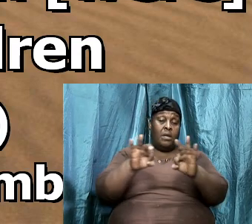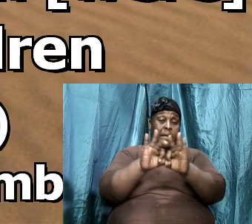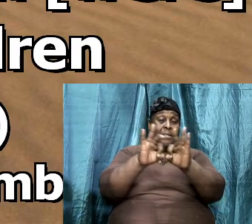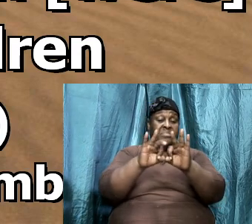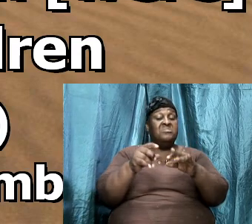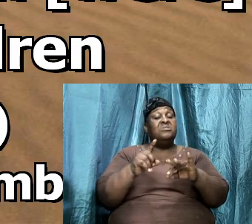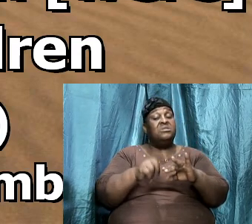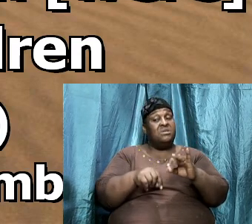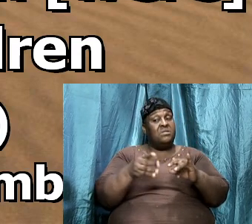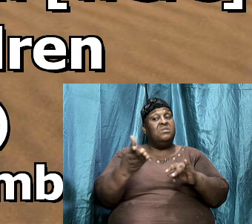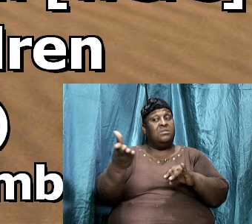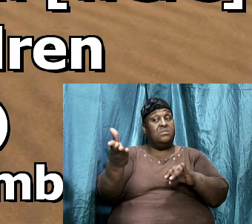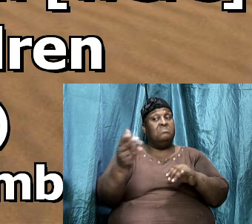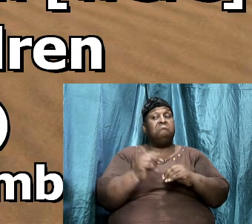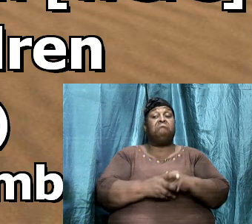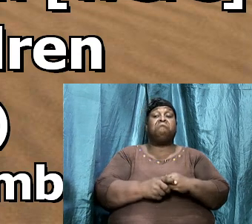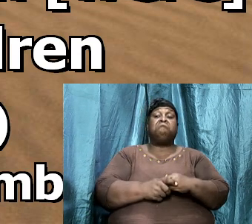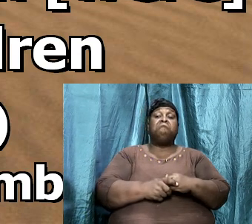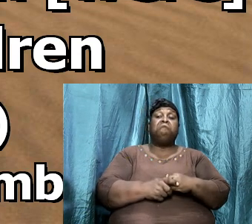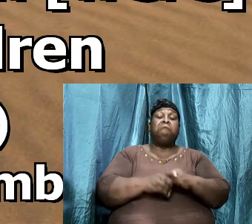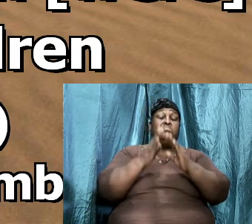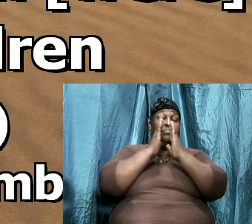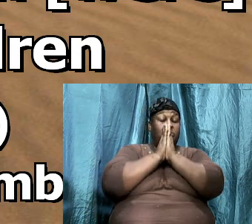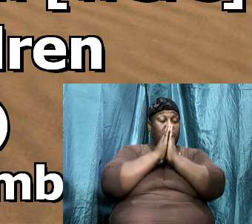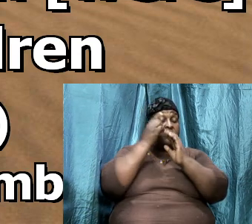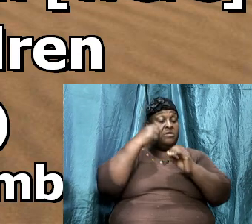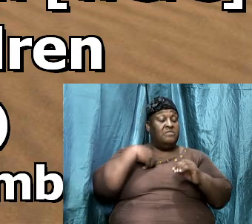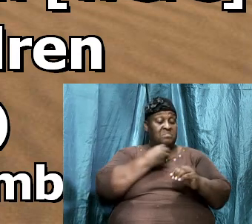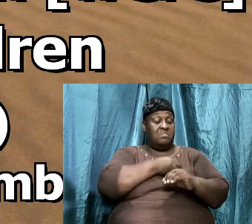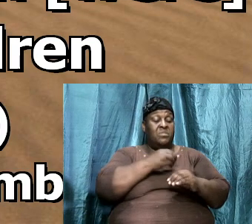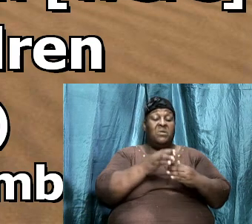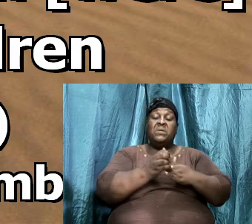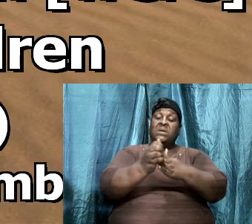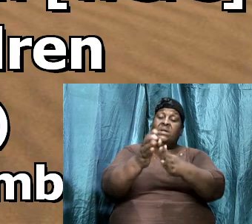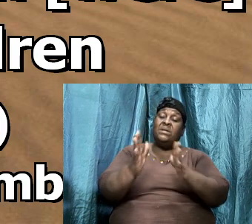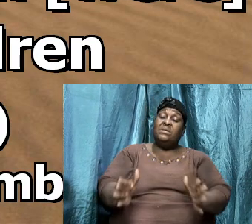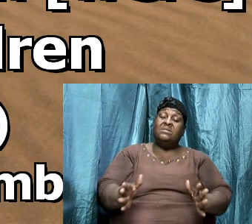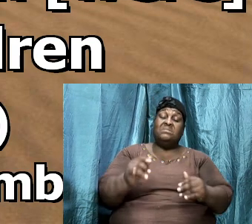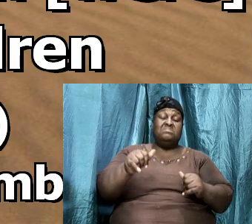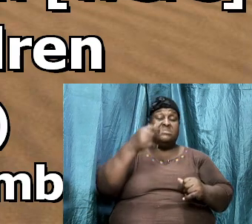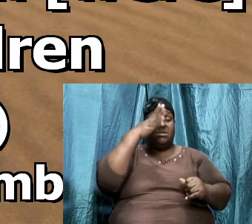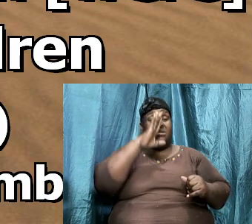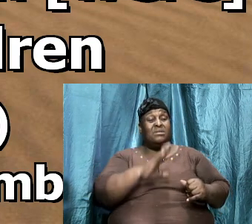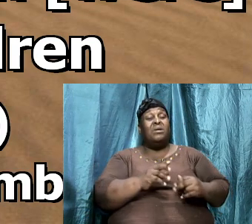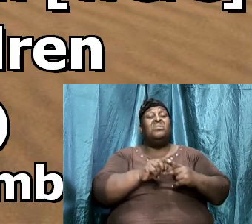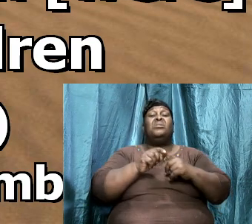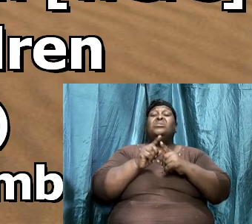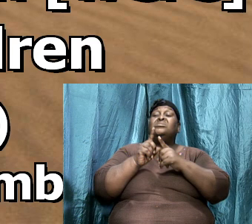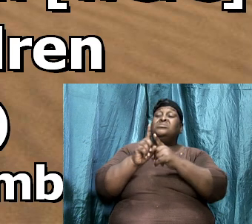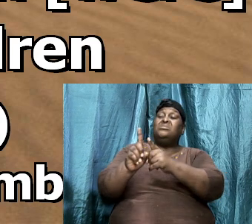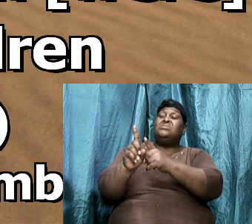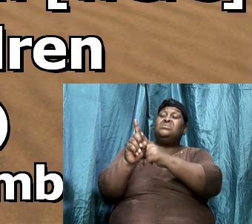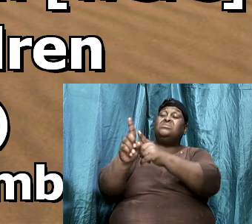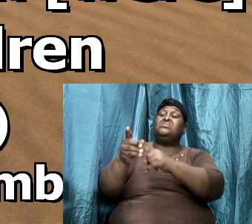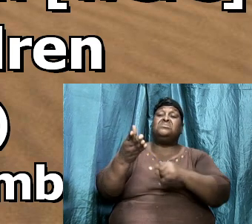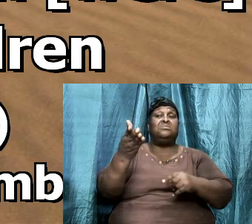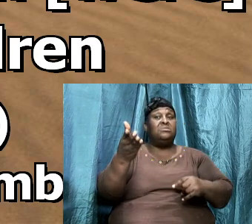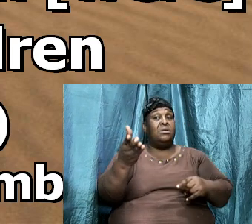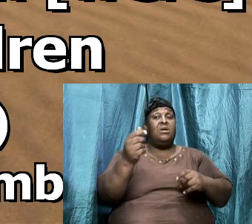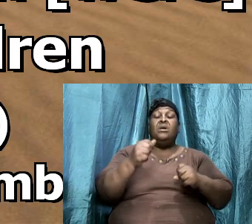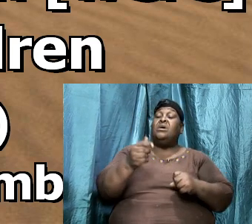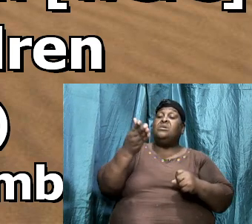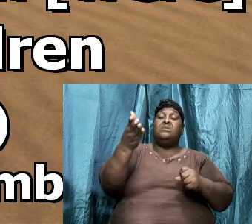that we pray for our leaders. That God will direct them. That they will